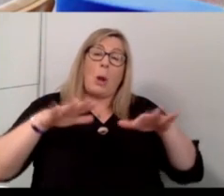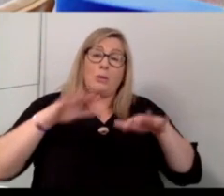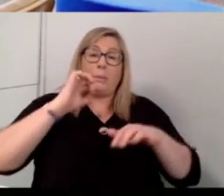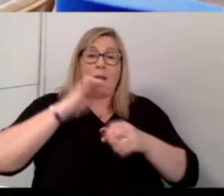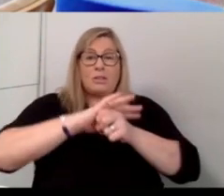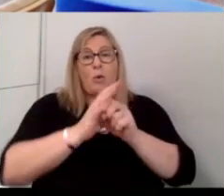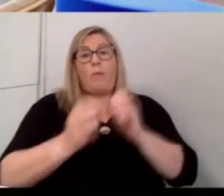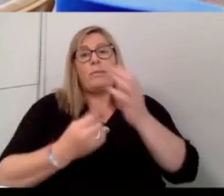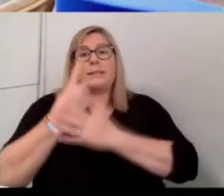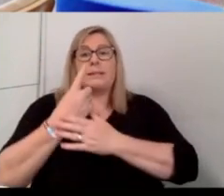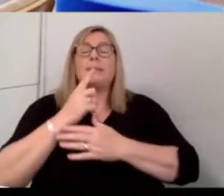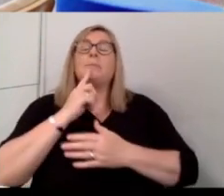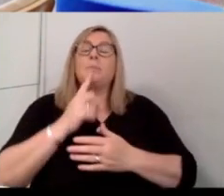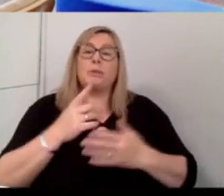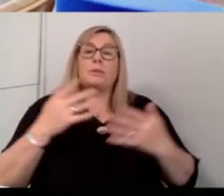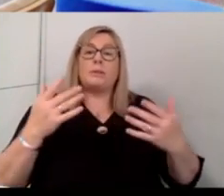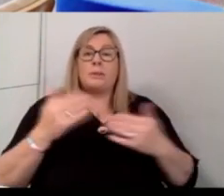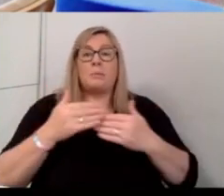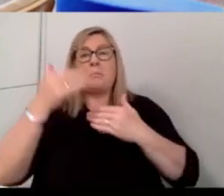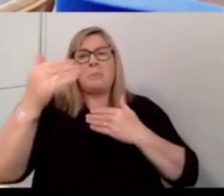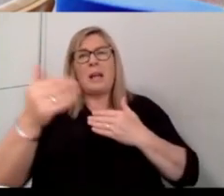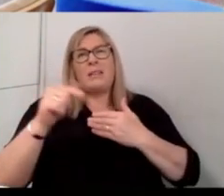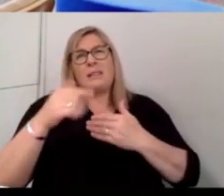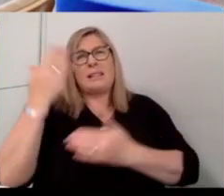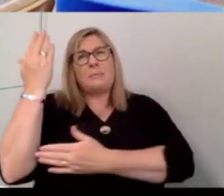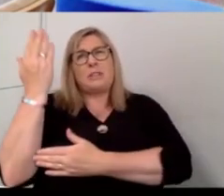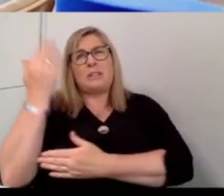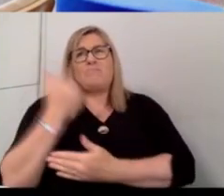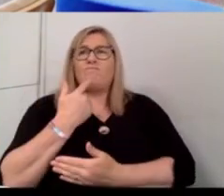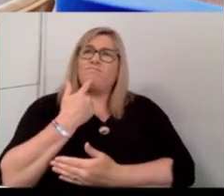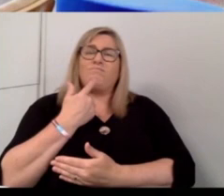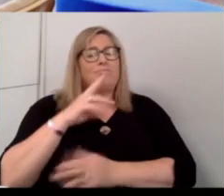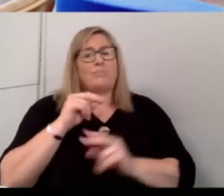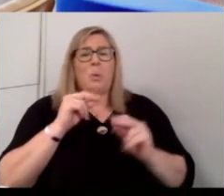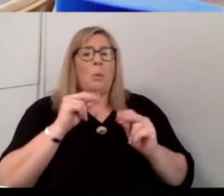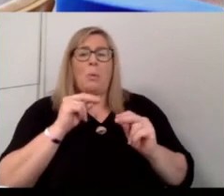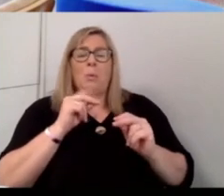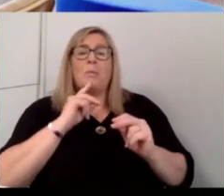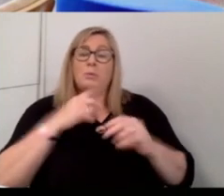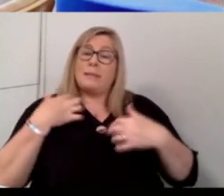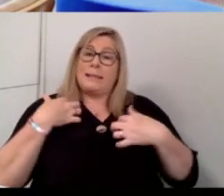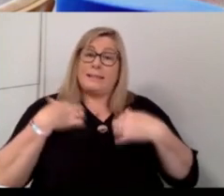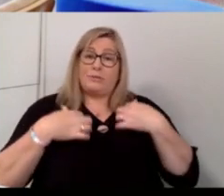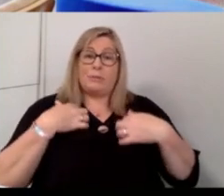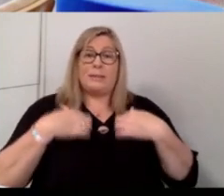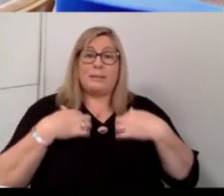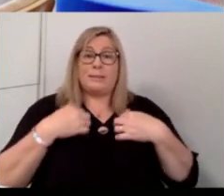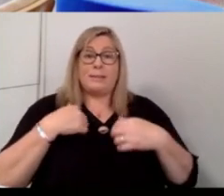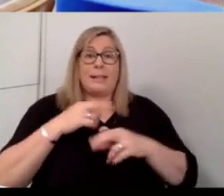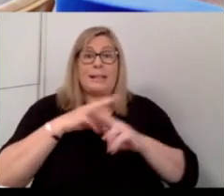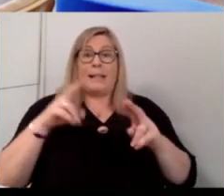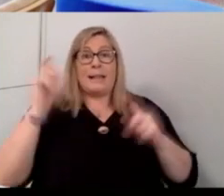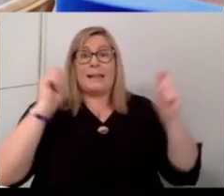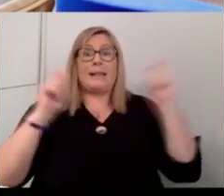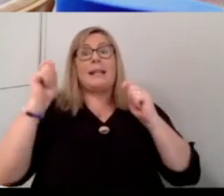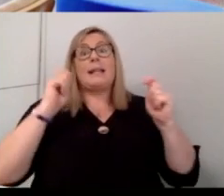beyond that, no, there hasn't been. And it's, it's intriguing that, you know, I didn't think